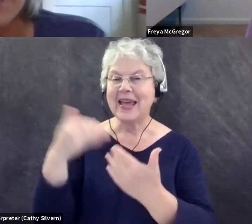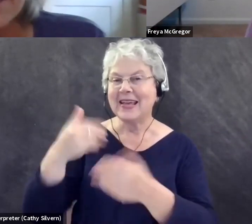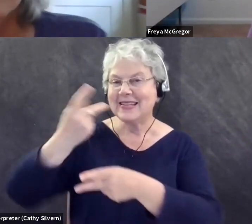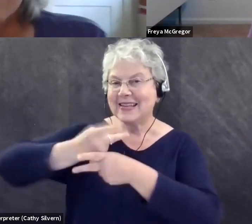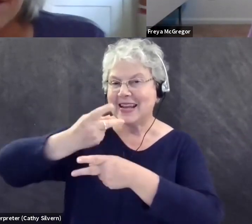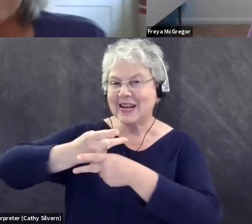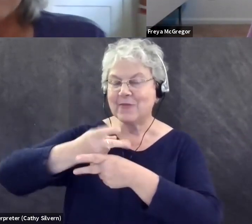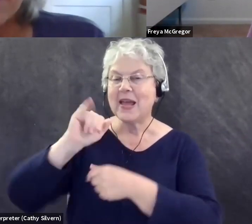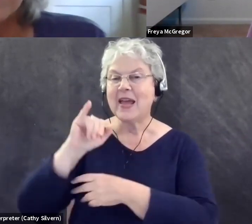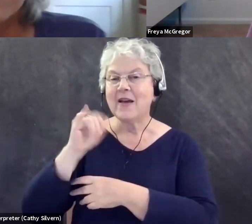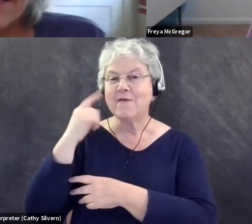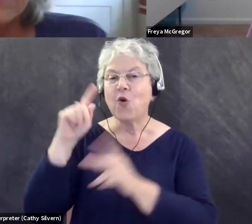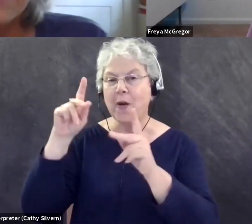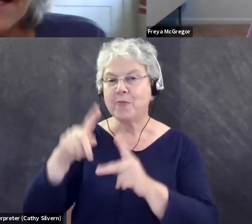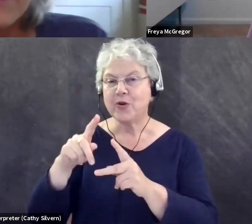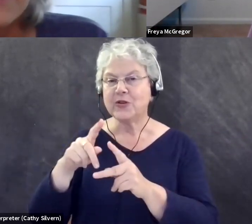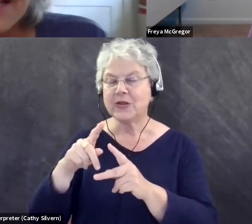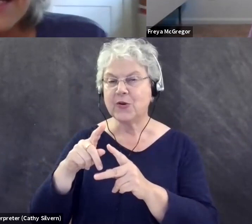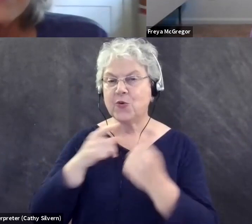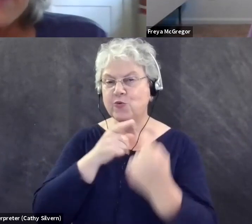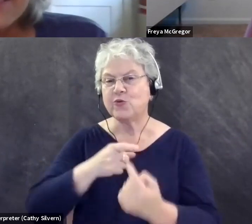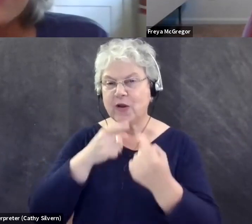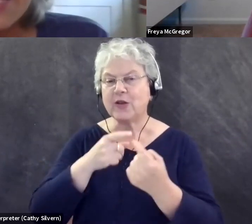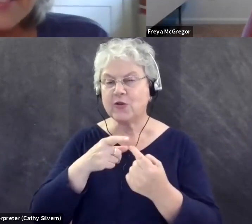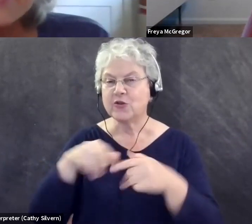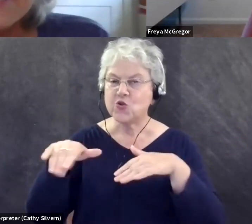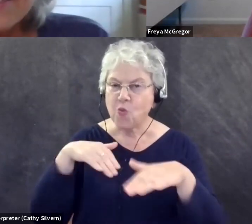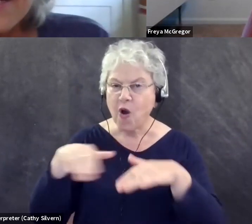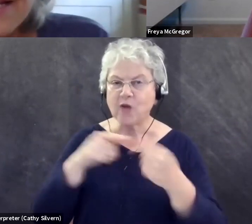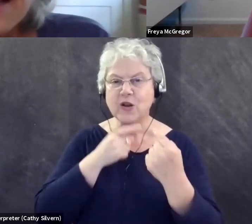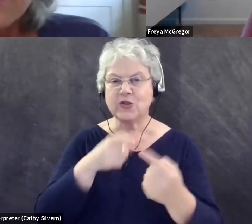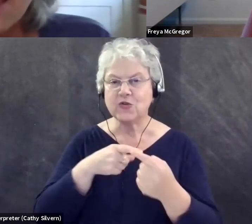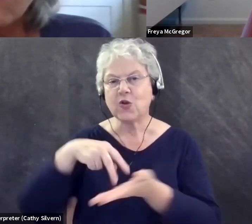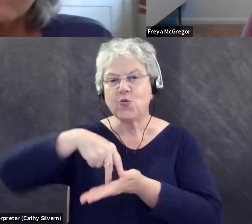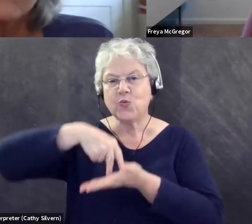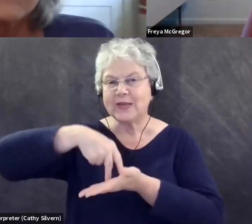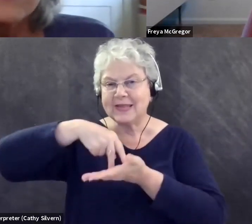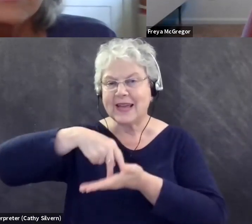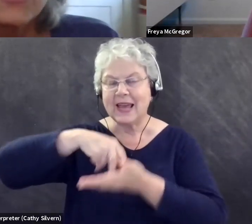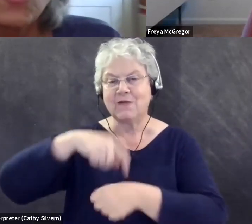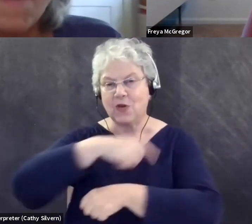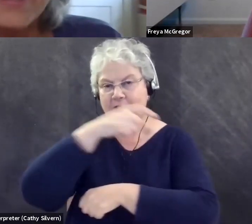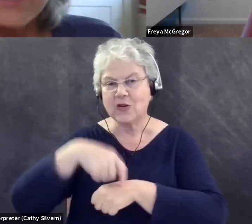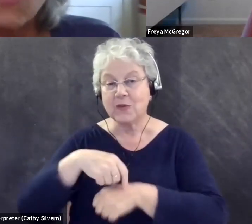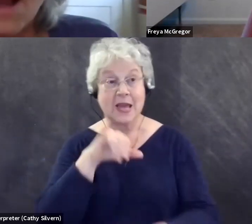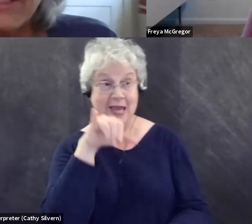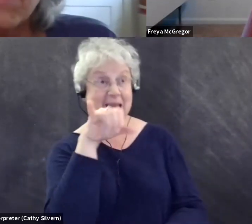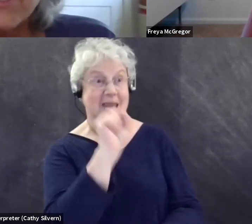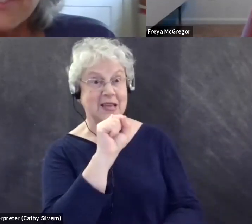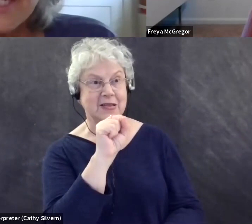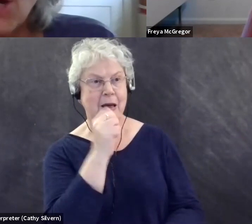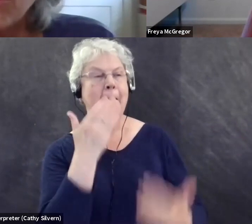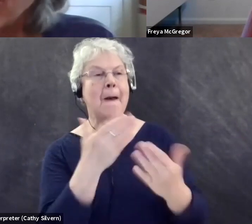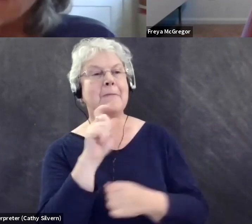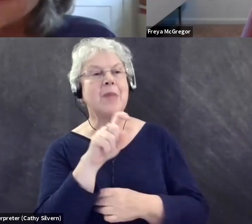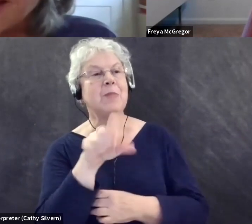someone with difficulty walking and standing? Yes. Now you might need a walking